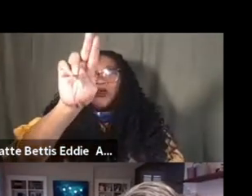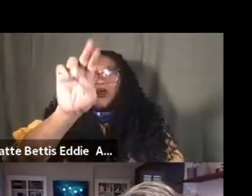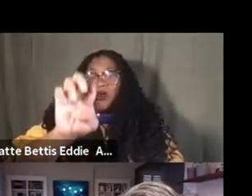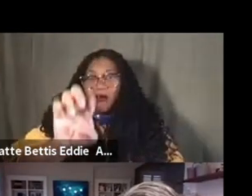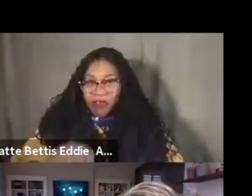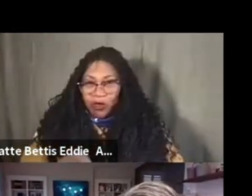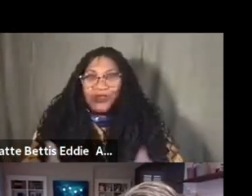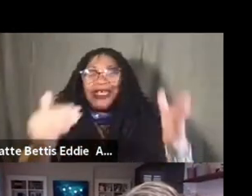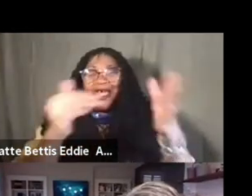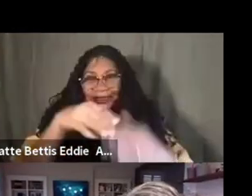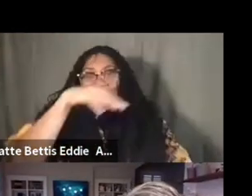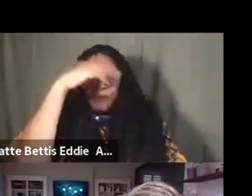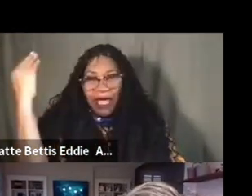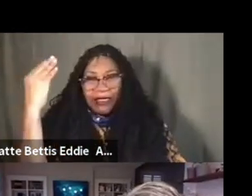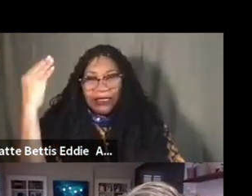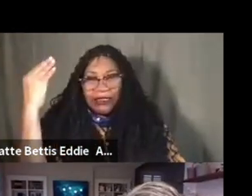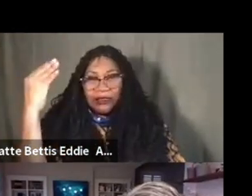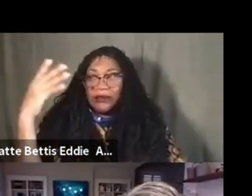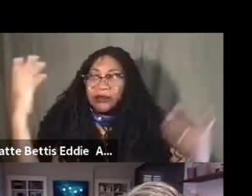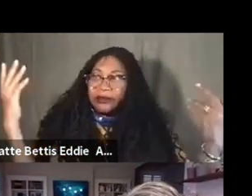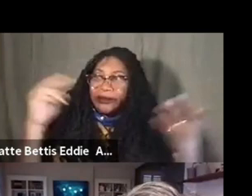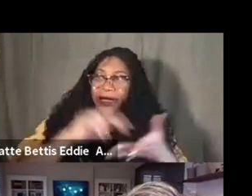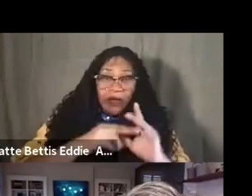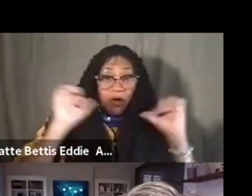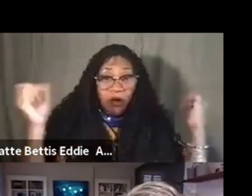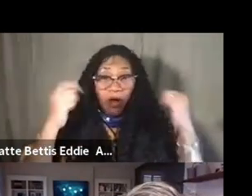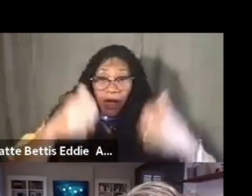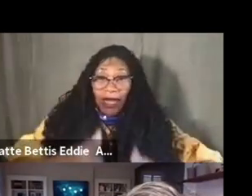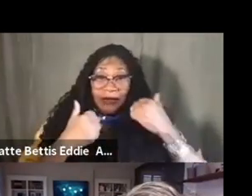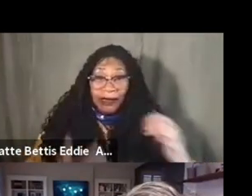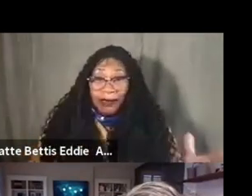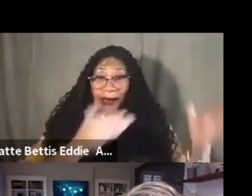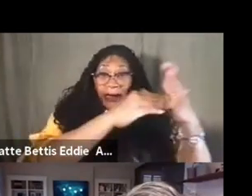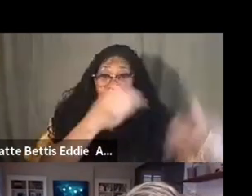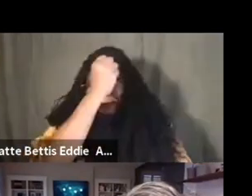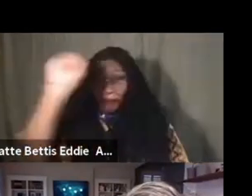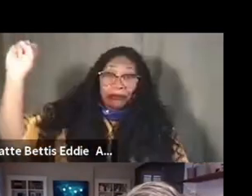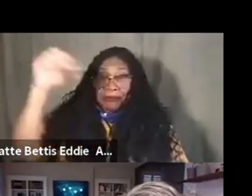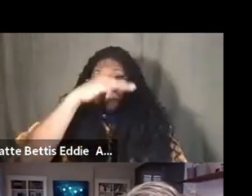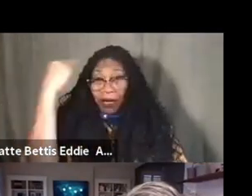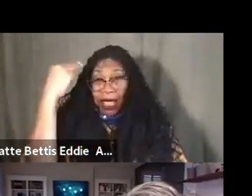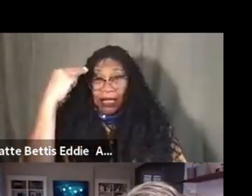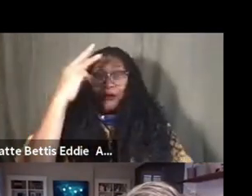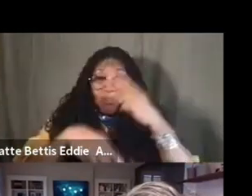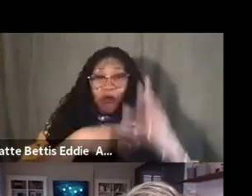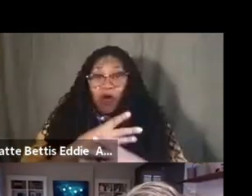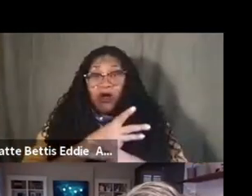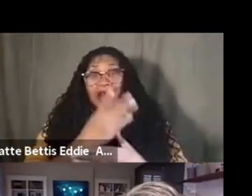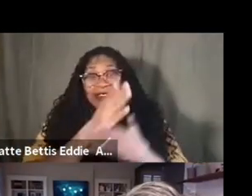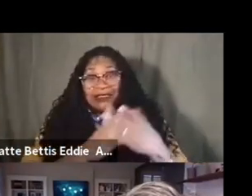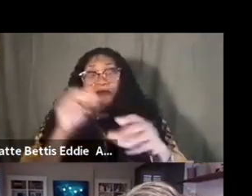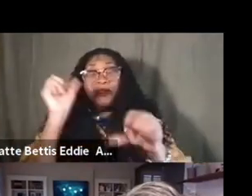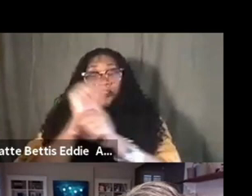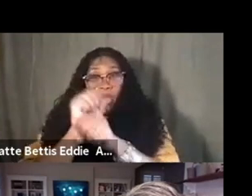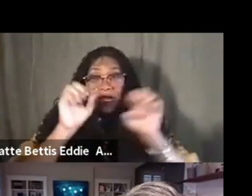focus, especially if you're, you know, well, all of us are living in an anti-Black world, just saying, but some of us live in, um, or working in institutions